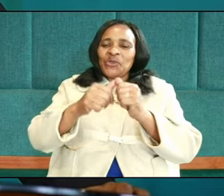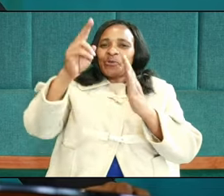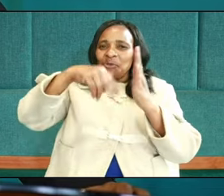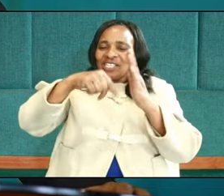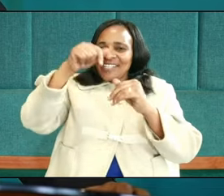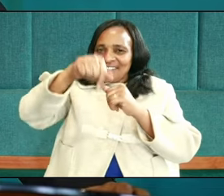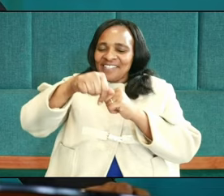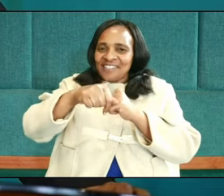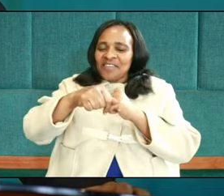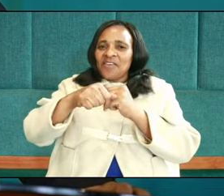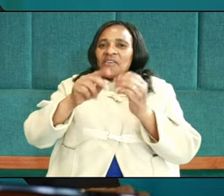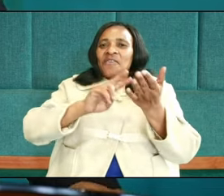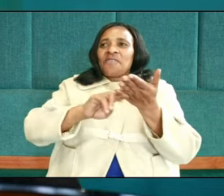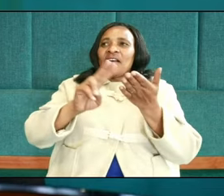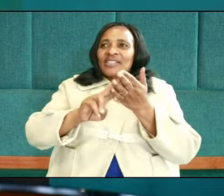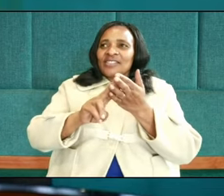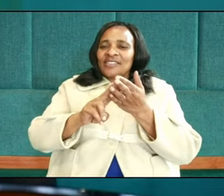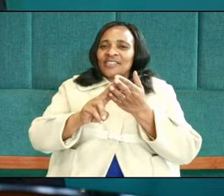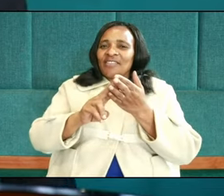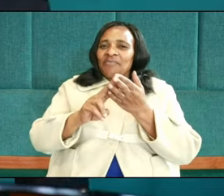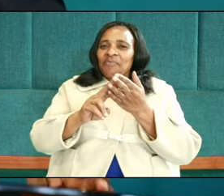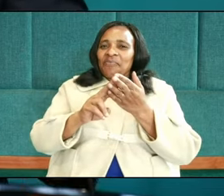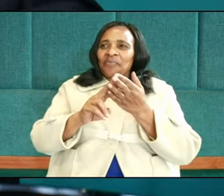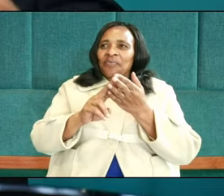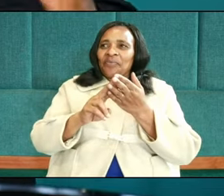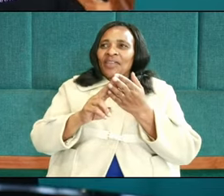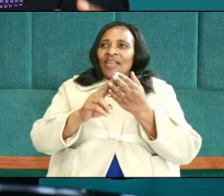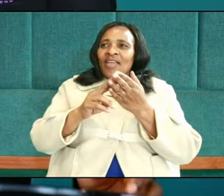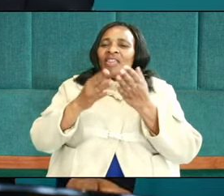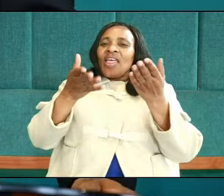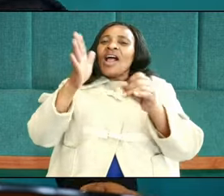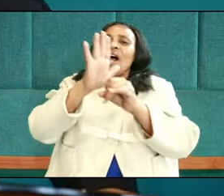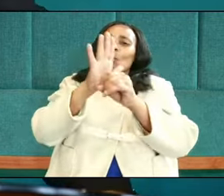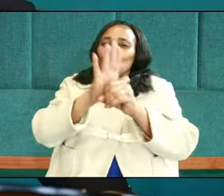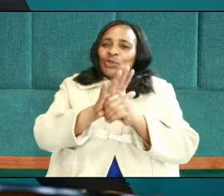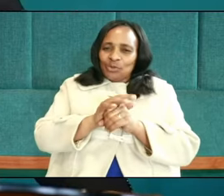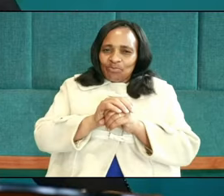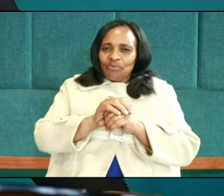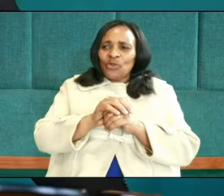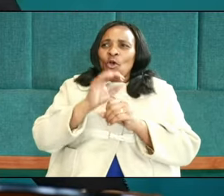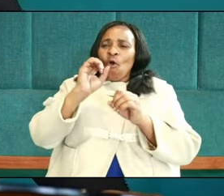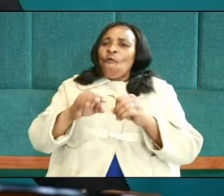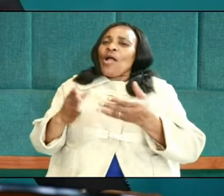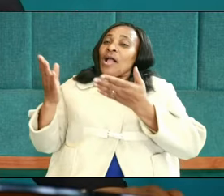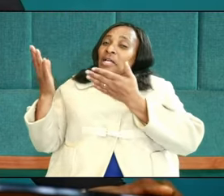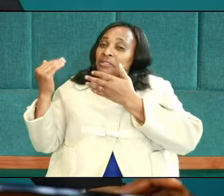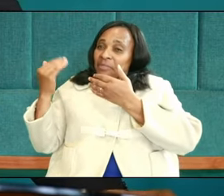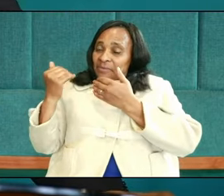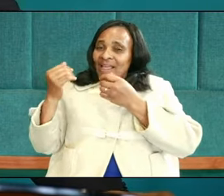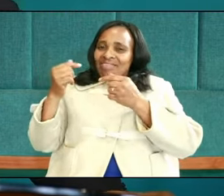usual disclaimer. There are lots of perspectives and